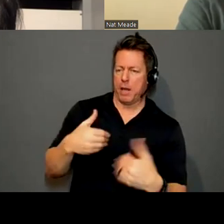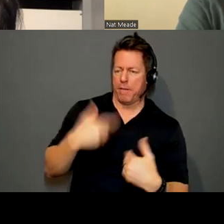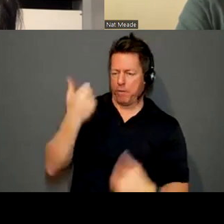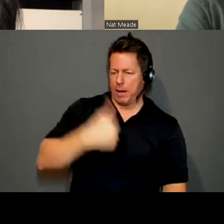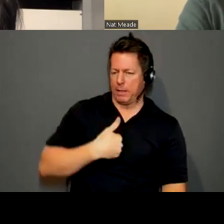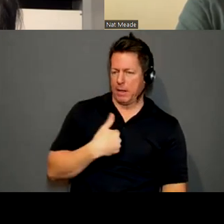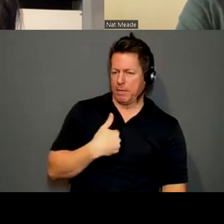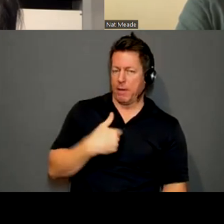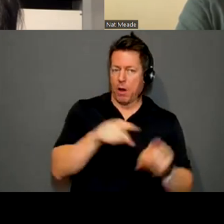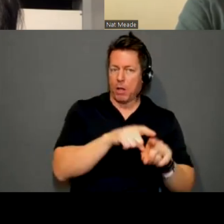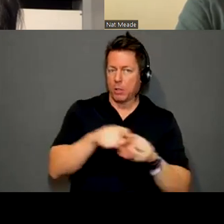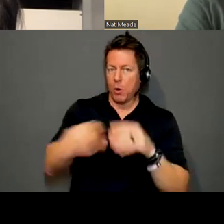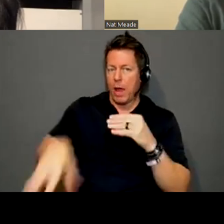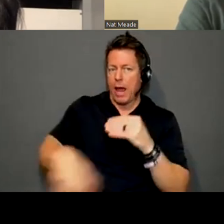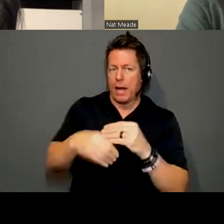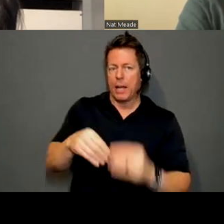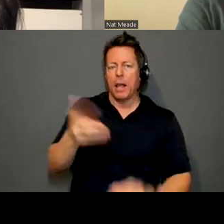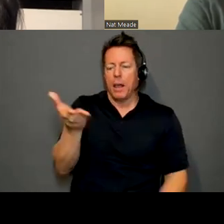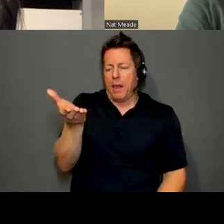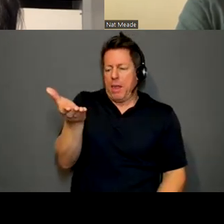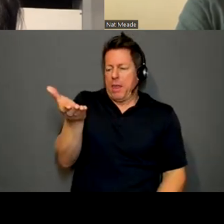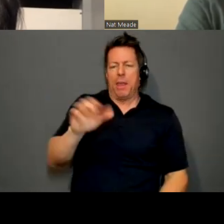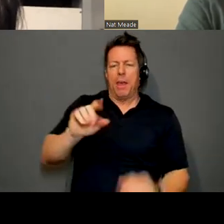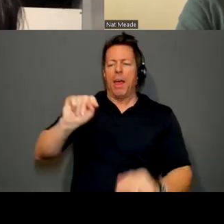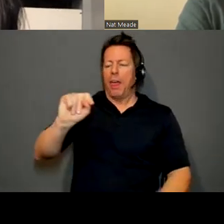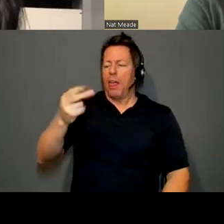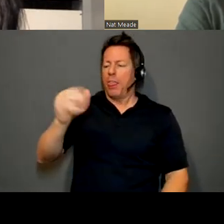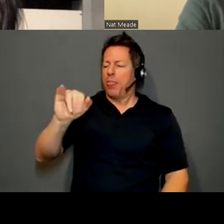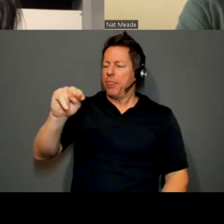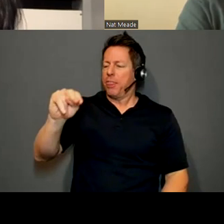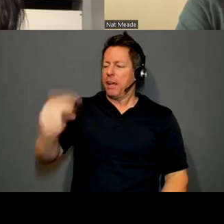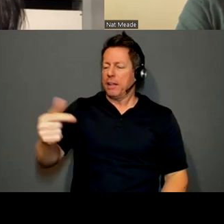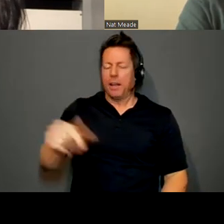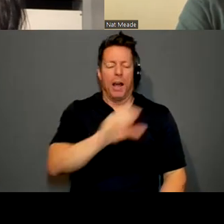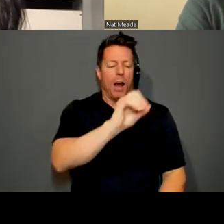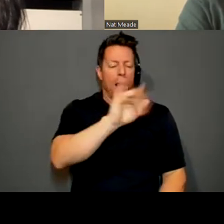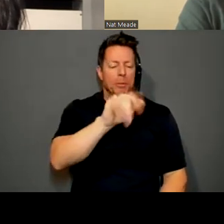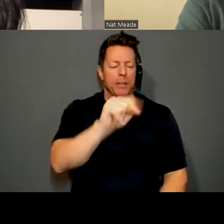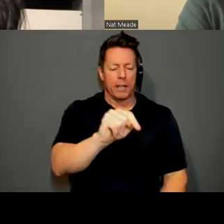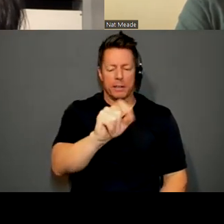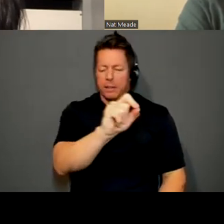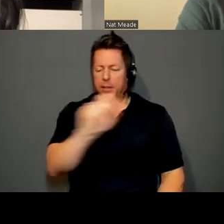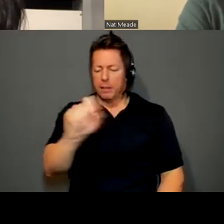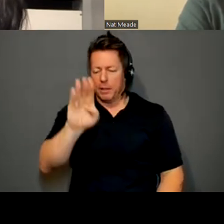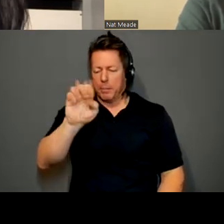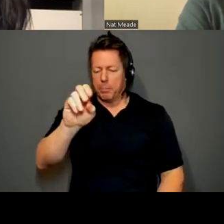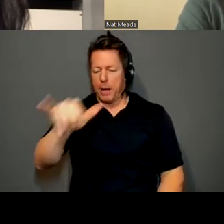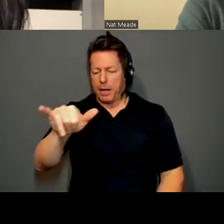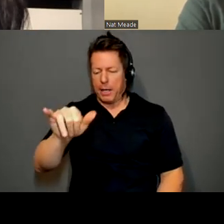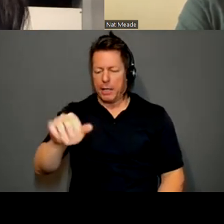also added thing to the mix, too. So, an object-slash-body-slash-thing-maker.